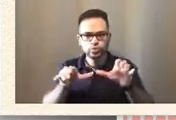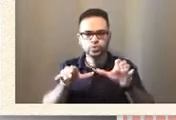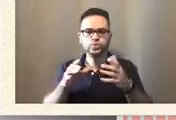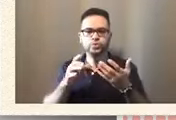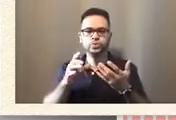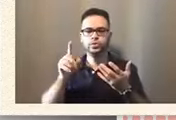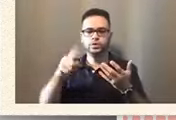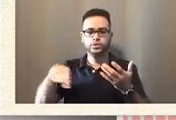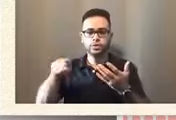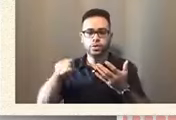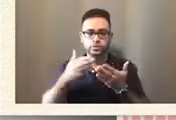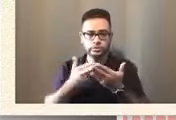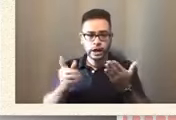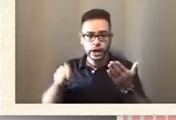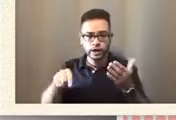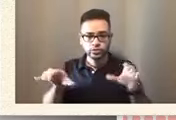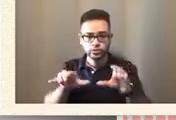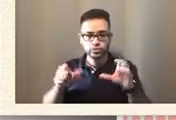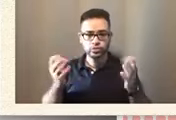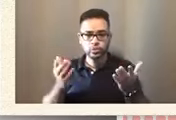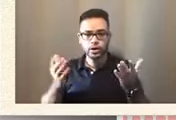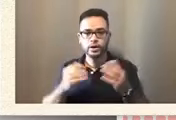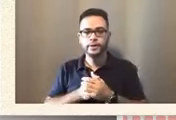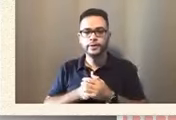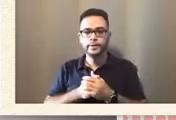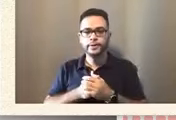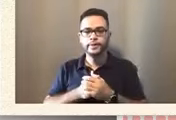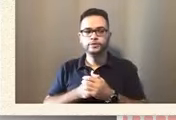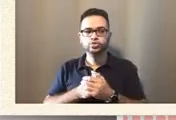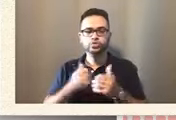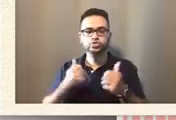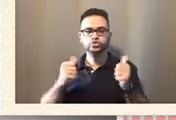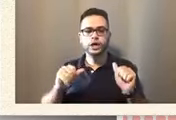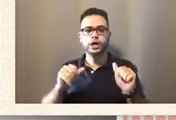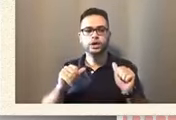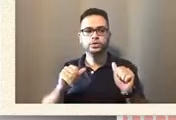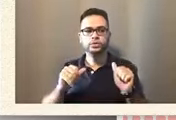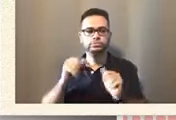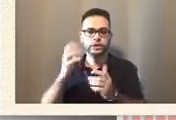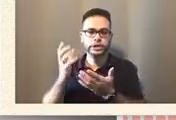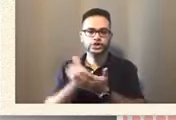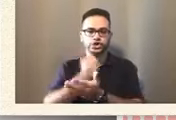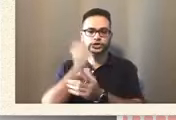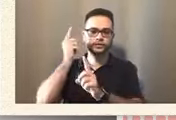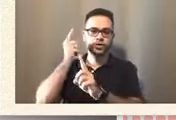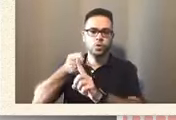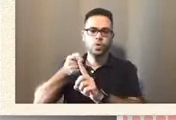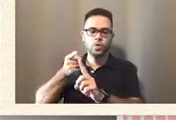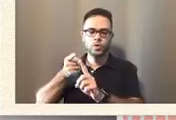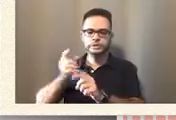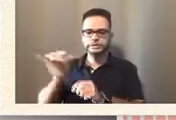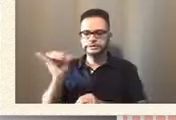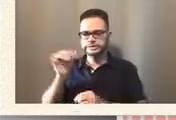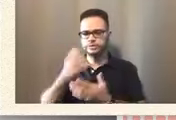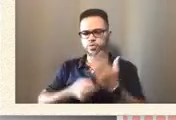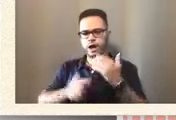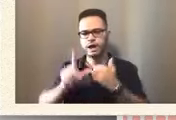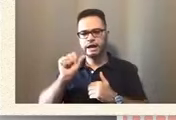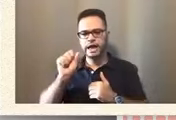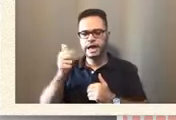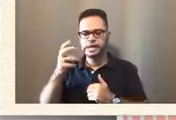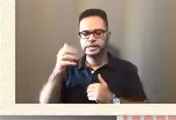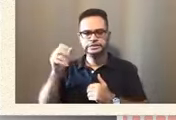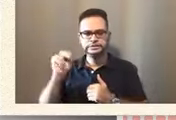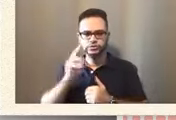to achieve the goal of having what Alison is talking about, a kid who would